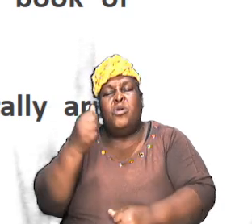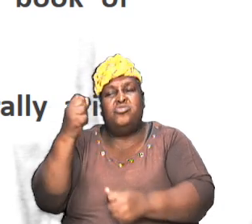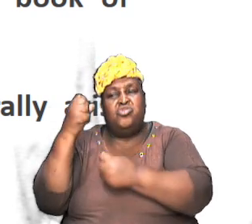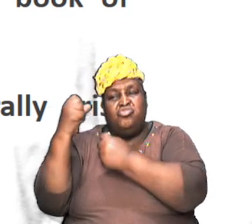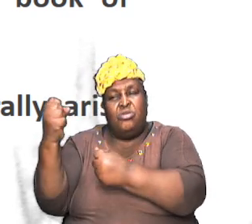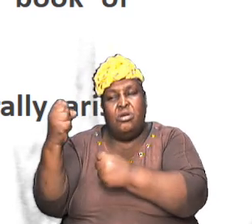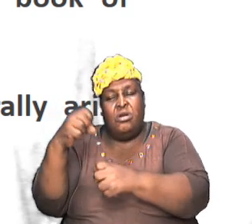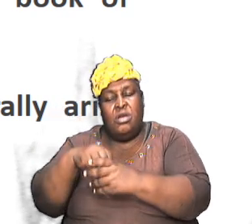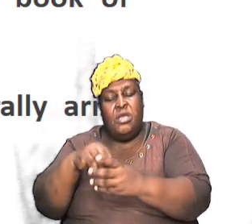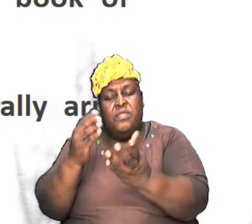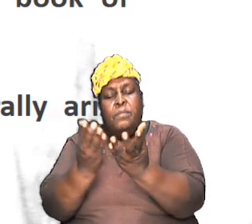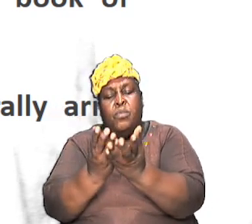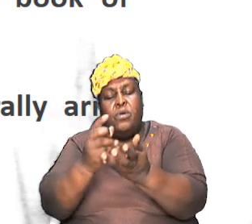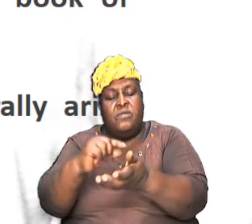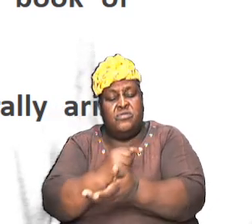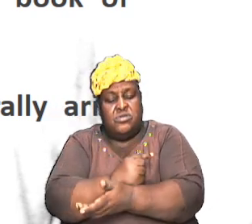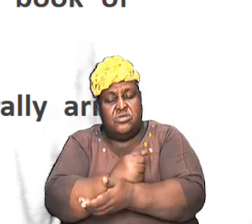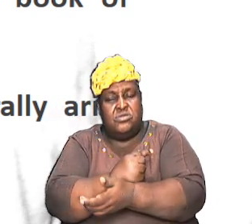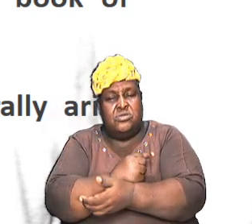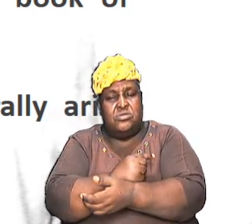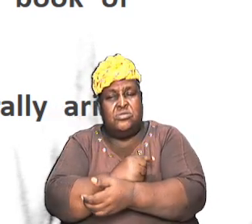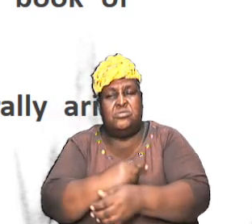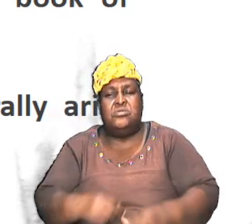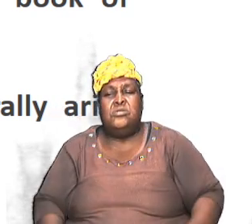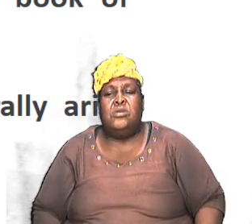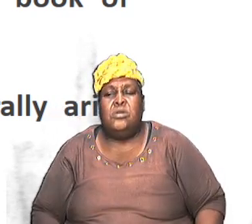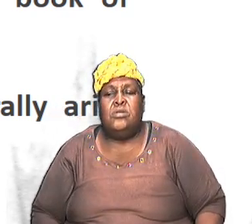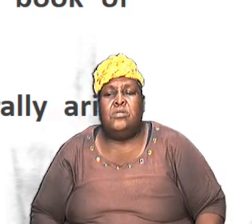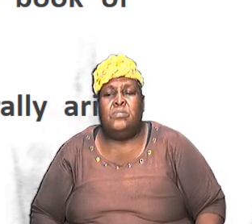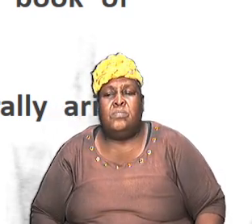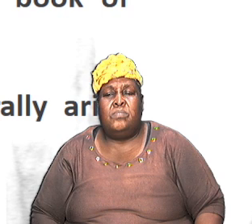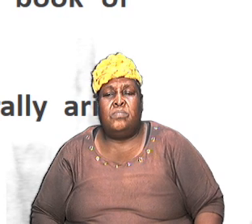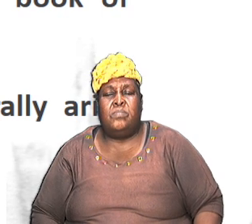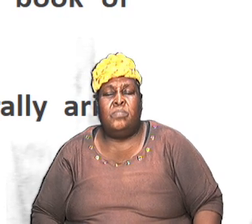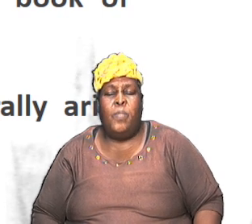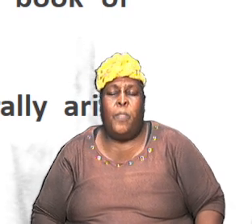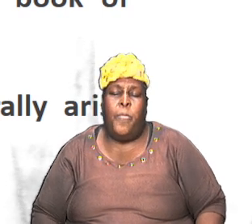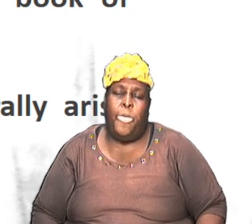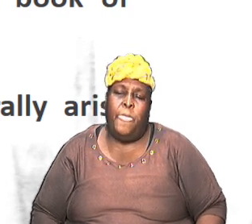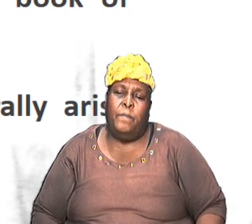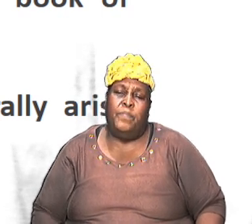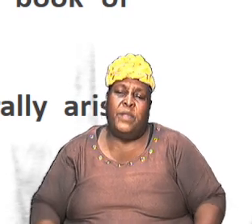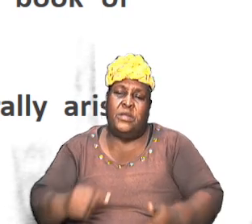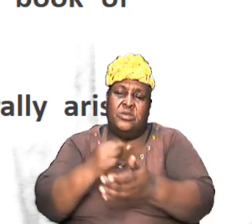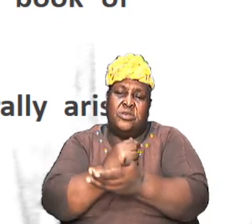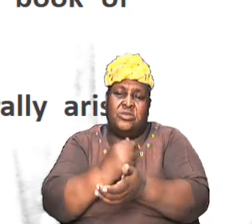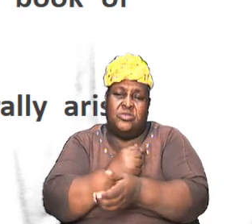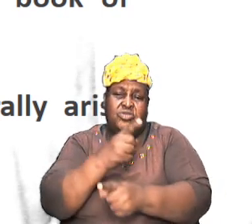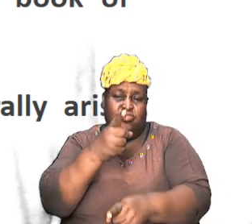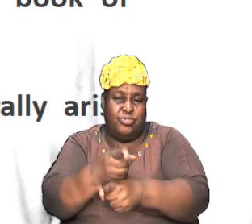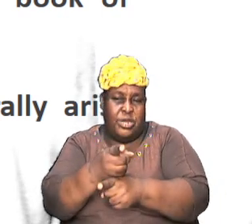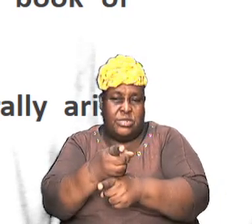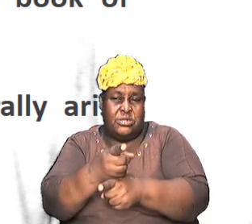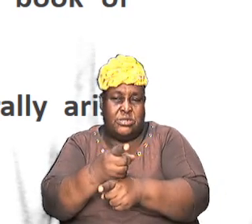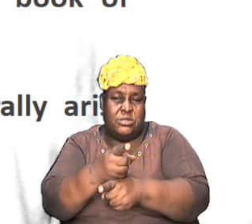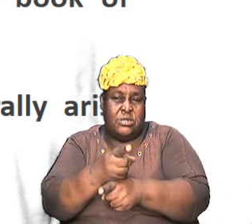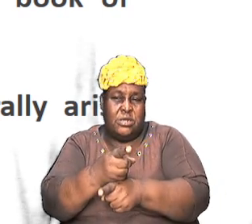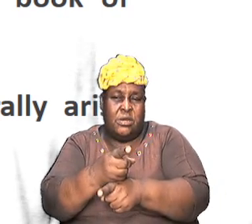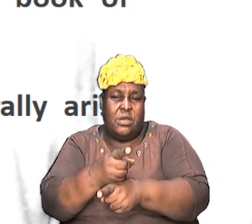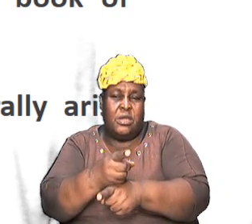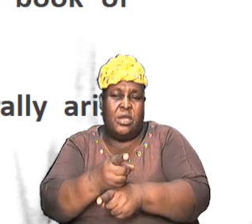of Genesis and of course beyond that in the book of the Bible because if Genesis is right then I can